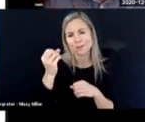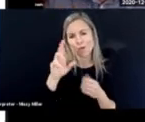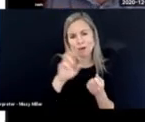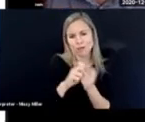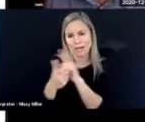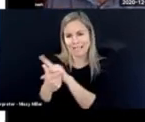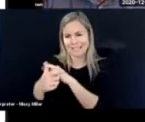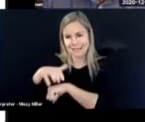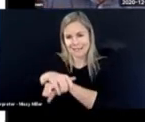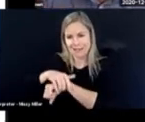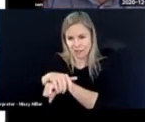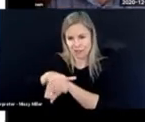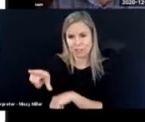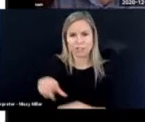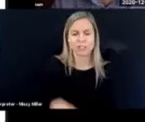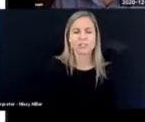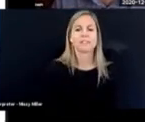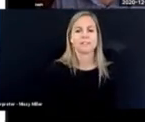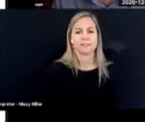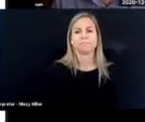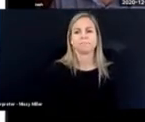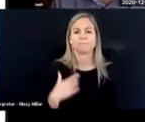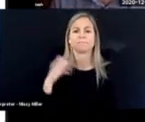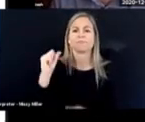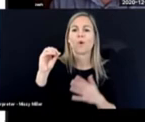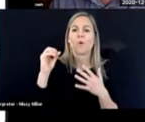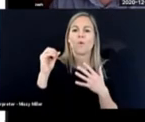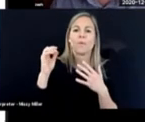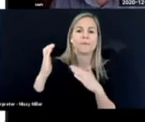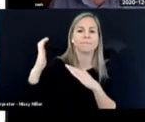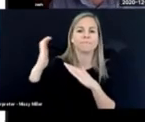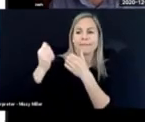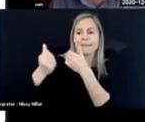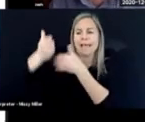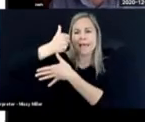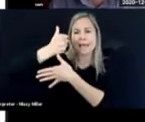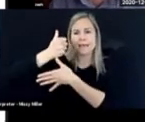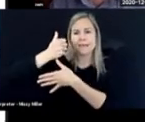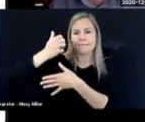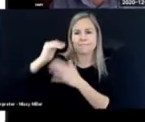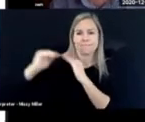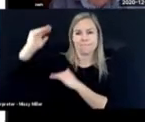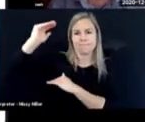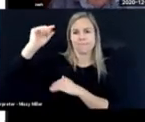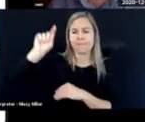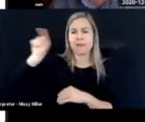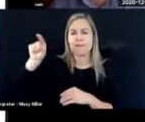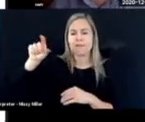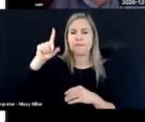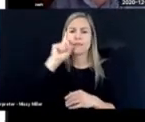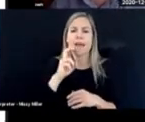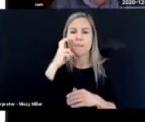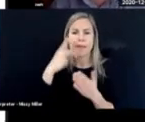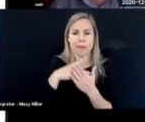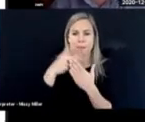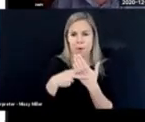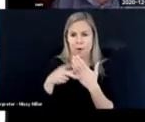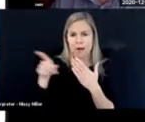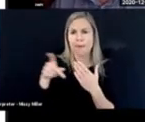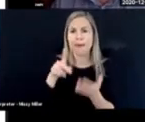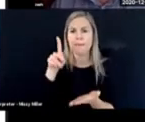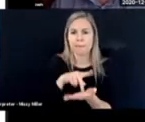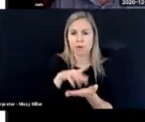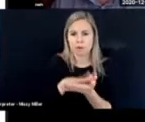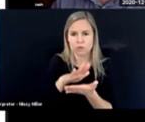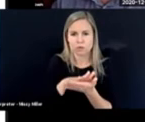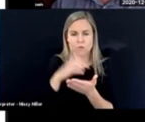either written in English or translated into English. And the head of the deafblind program at Perkins School